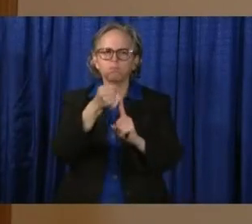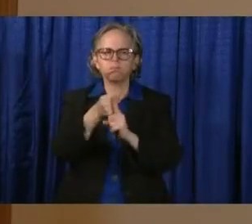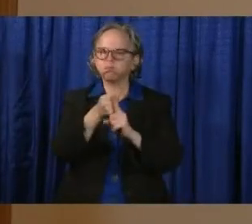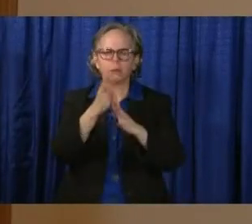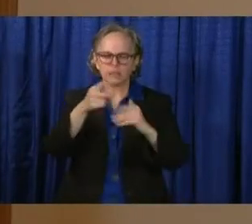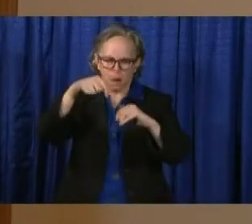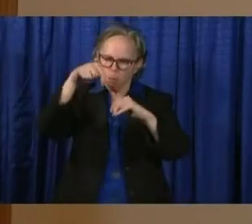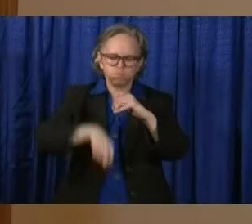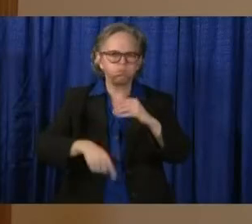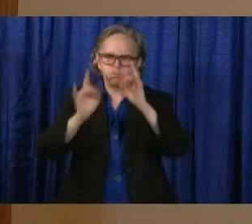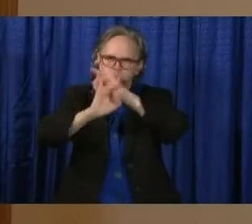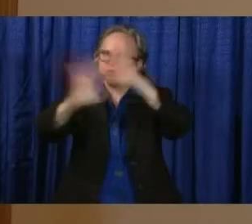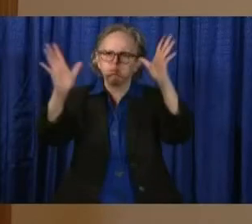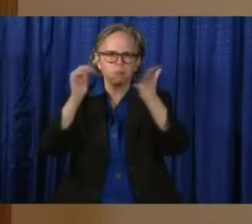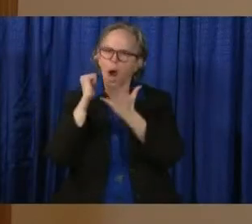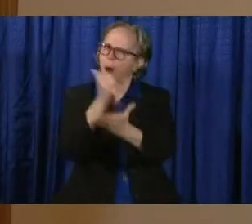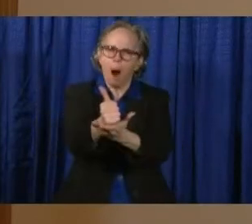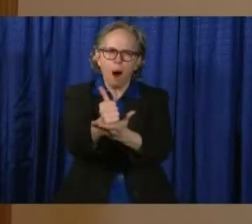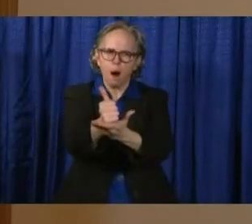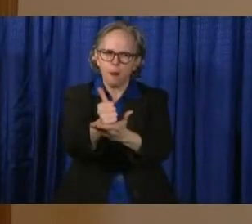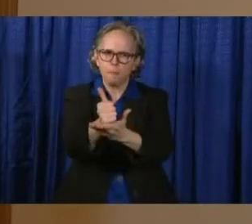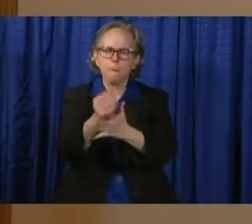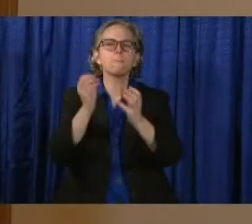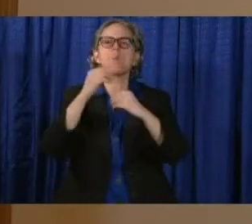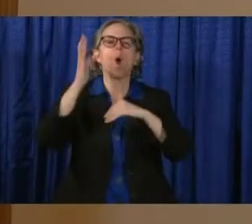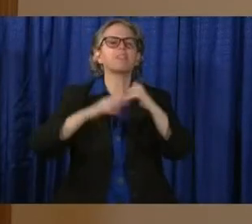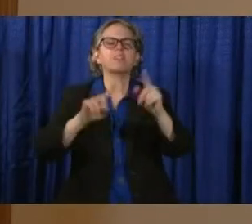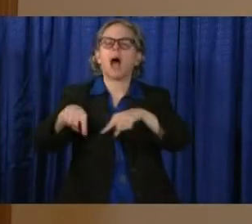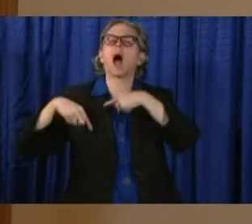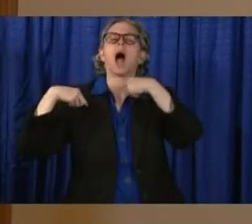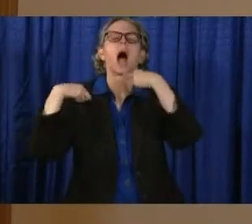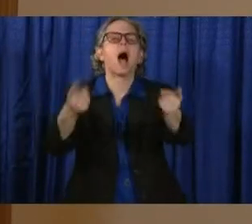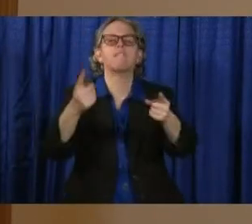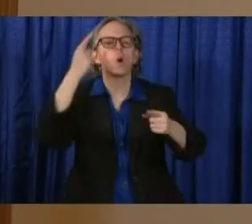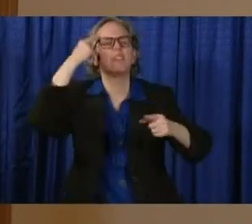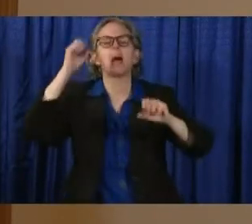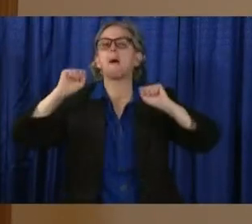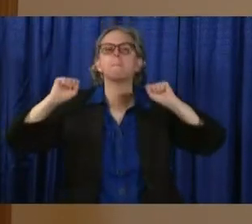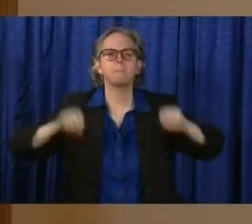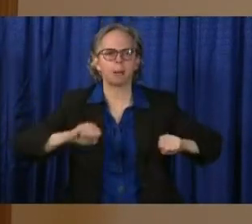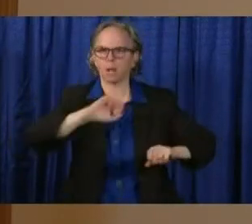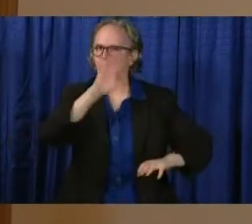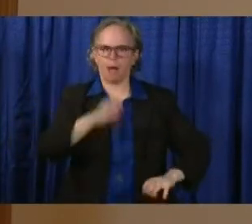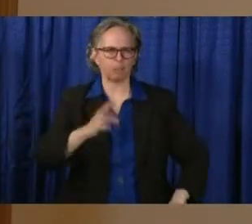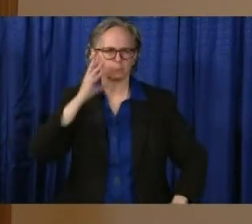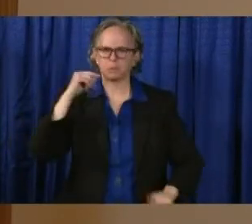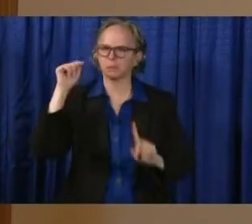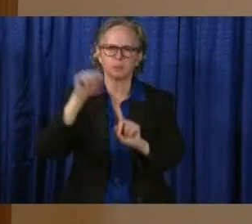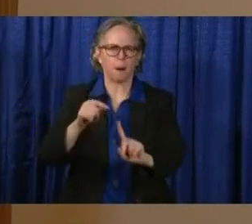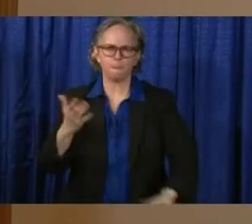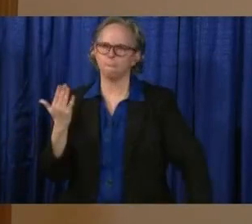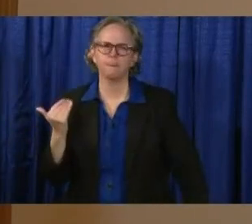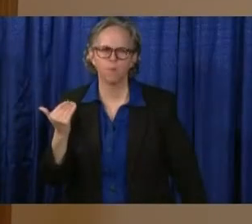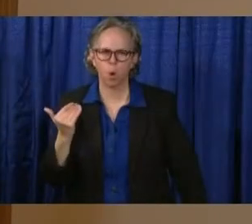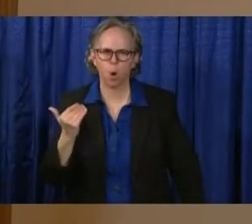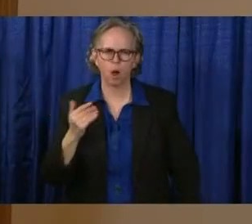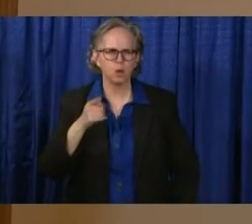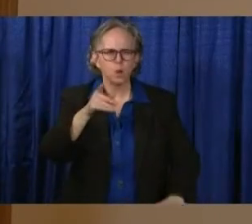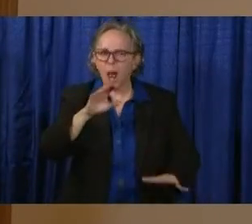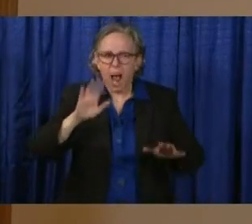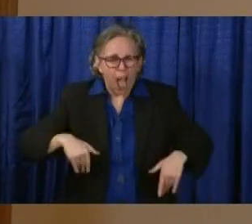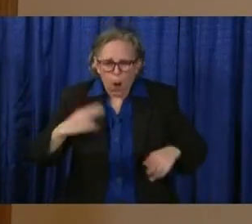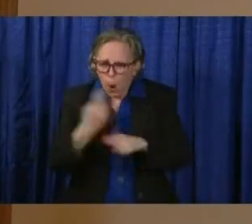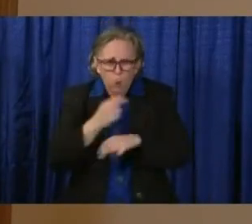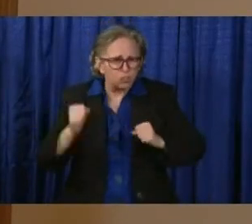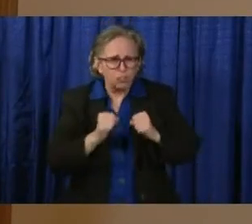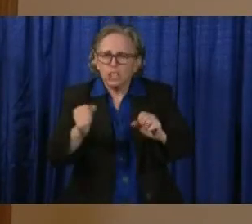even hoped for was possible. We've never been here before. We've never fully executed these kinds of strategies on a scale that we're